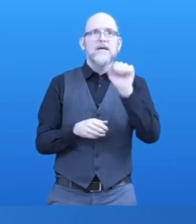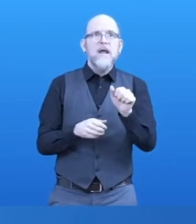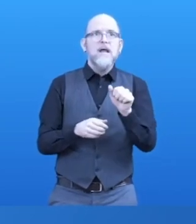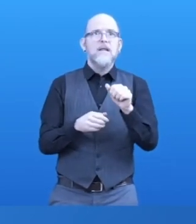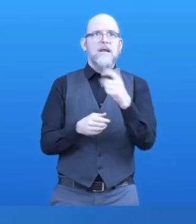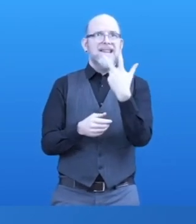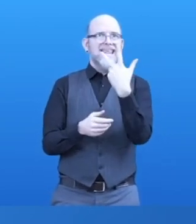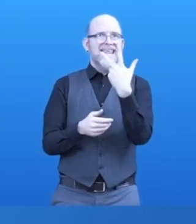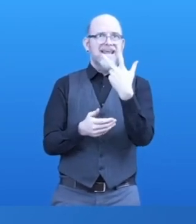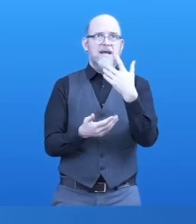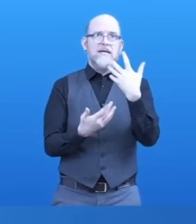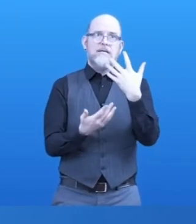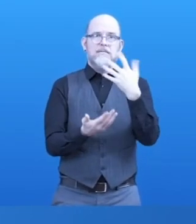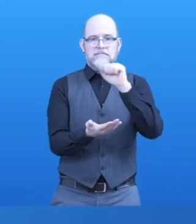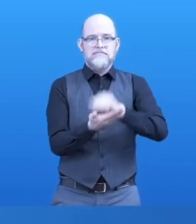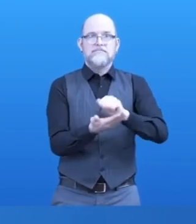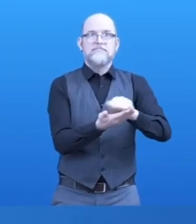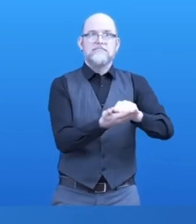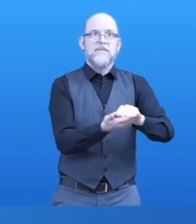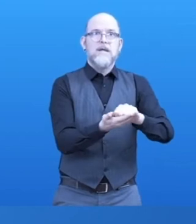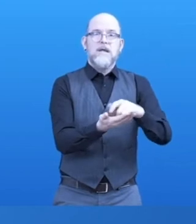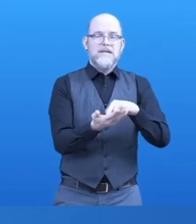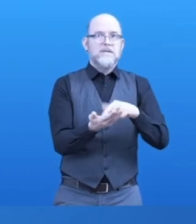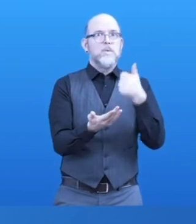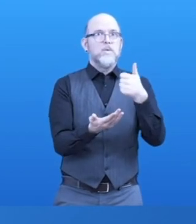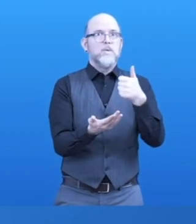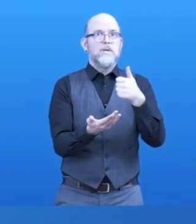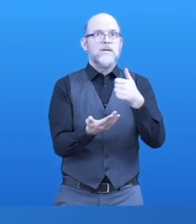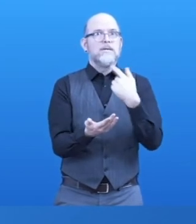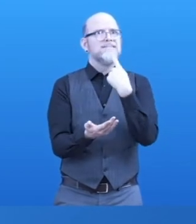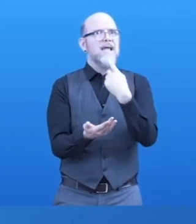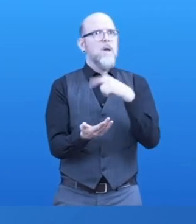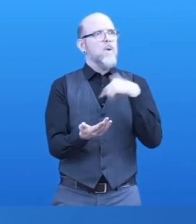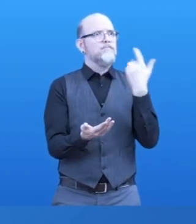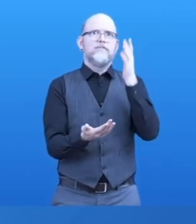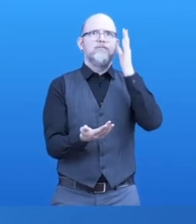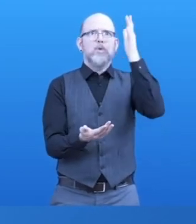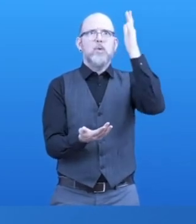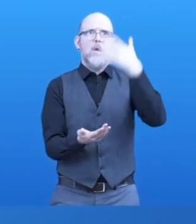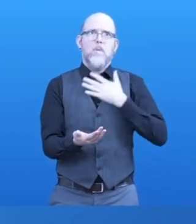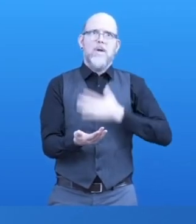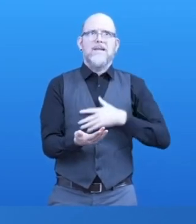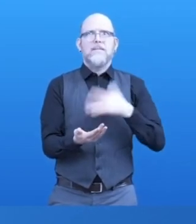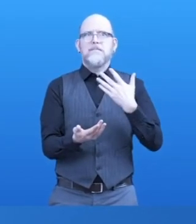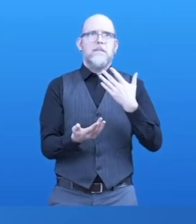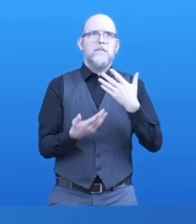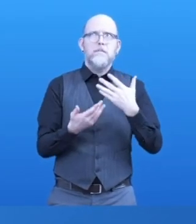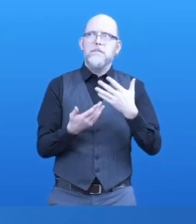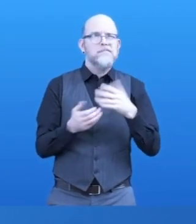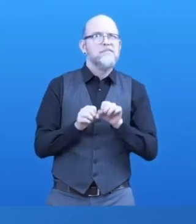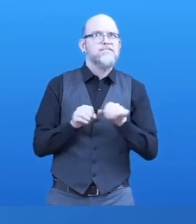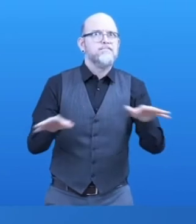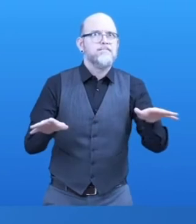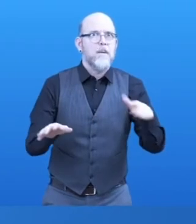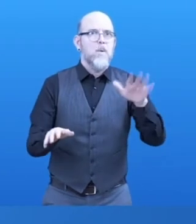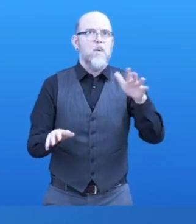So what is our future? We want to further expand and promote Bolly Land. But keep our product costs low, they're very cheap, the